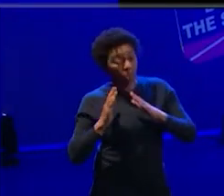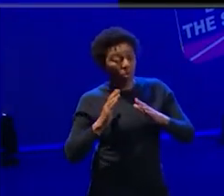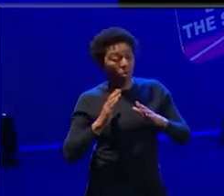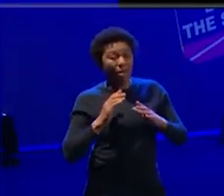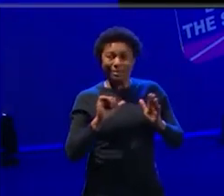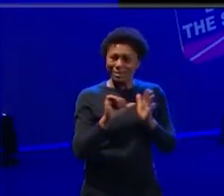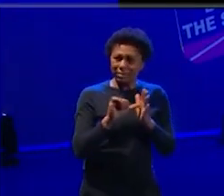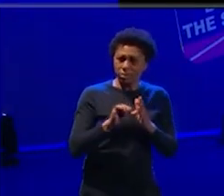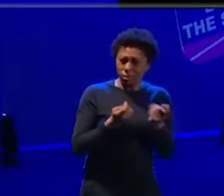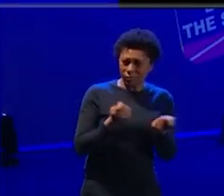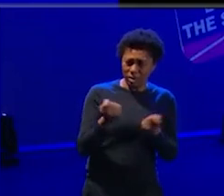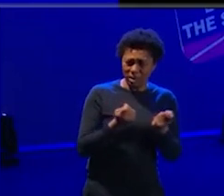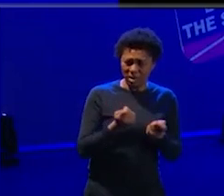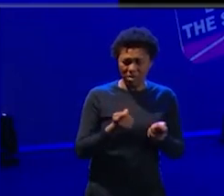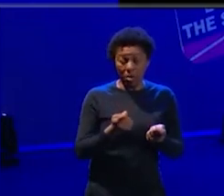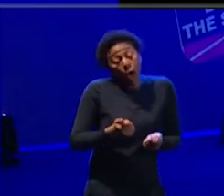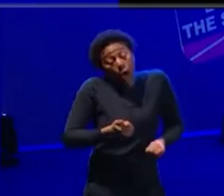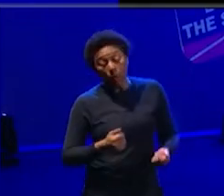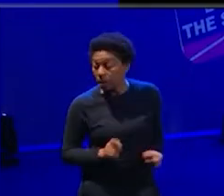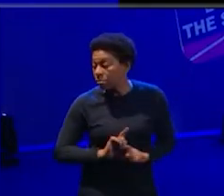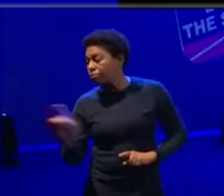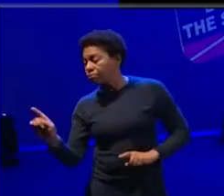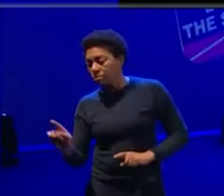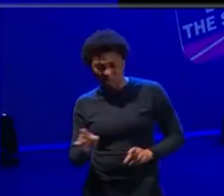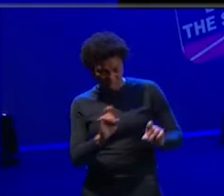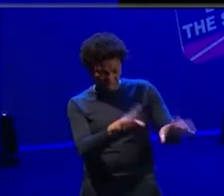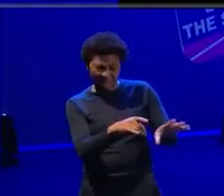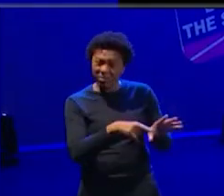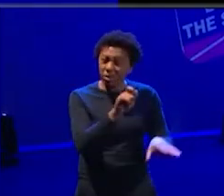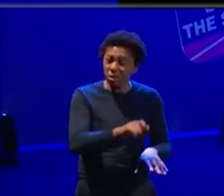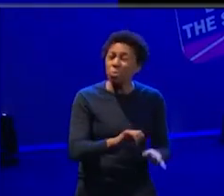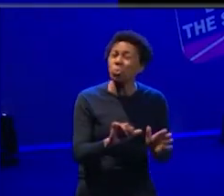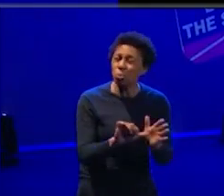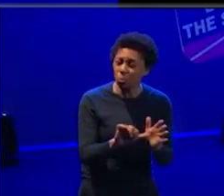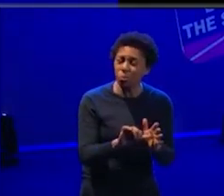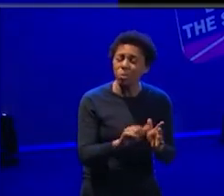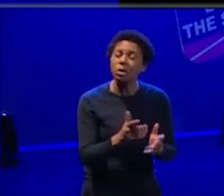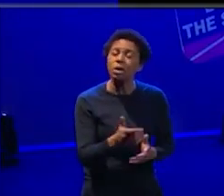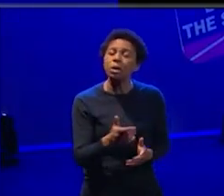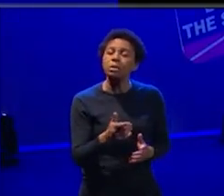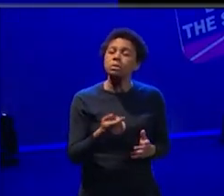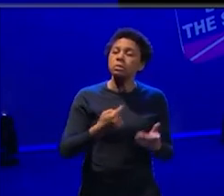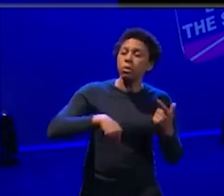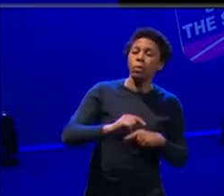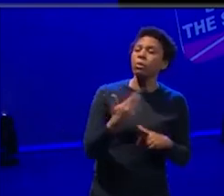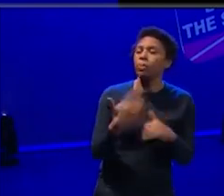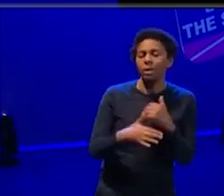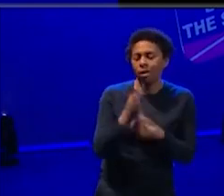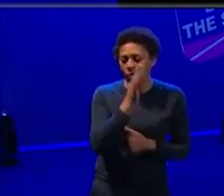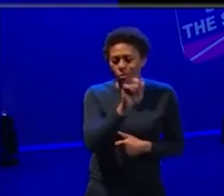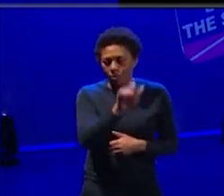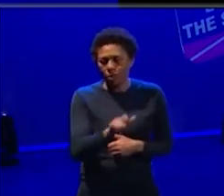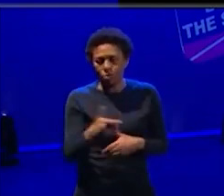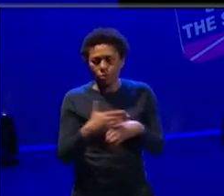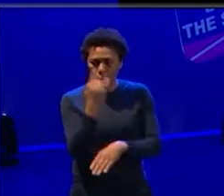that. Um, and I think we, I mean, there's a few practical things. we never ask anyone to work in